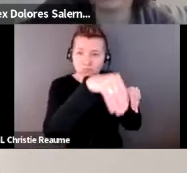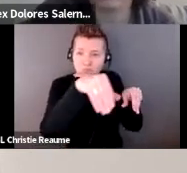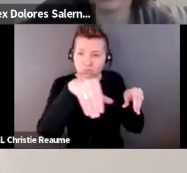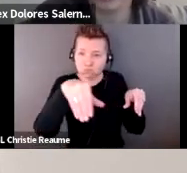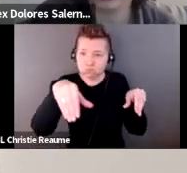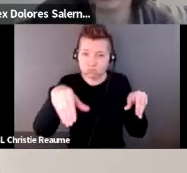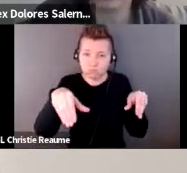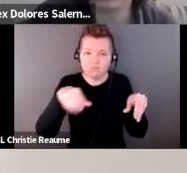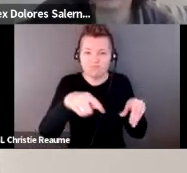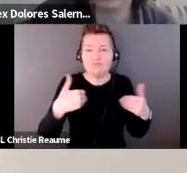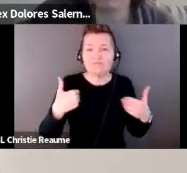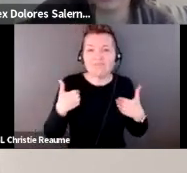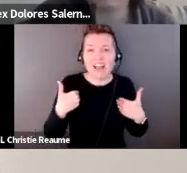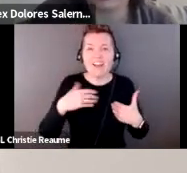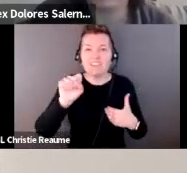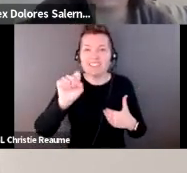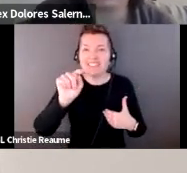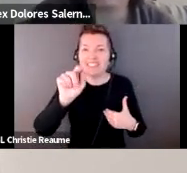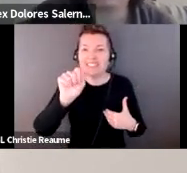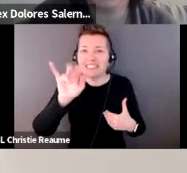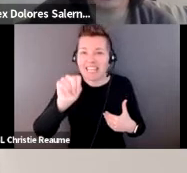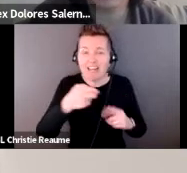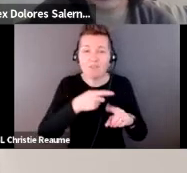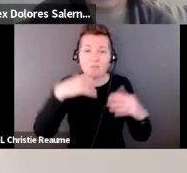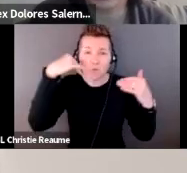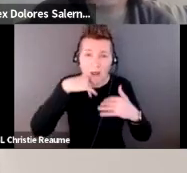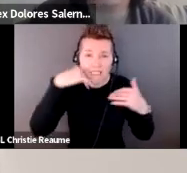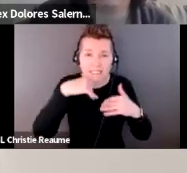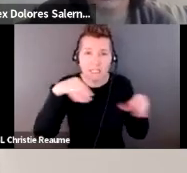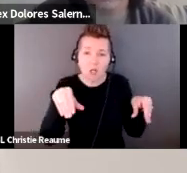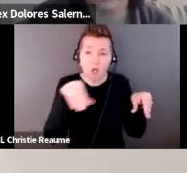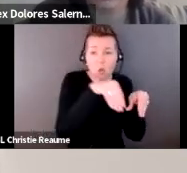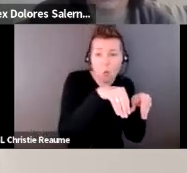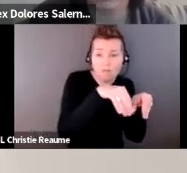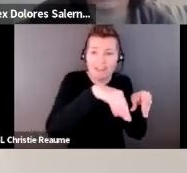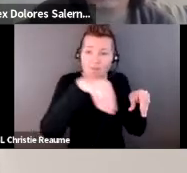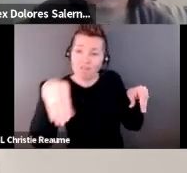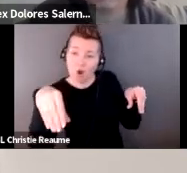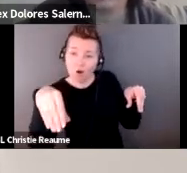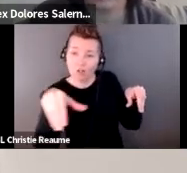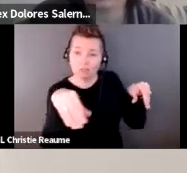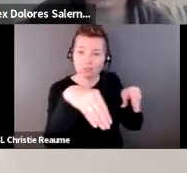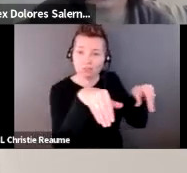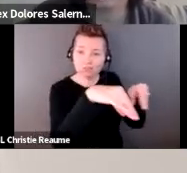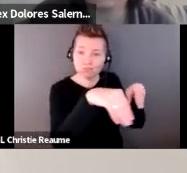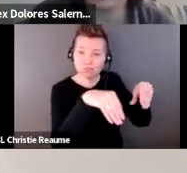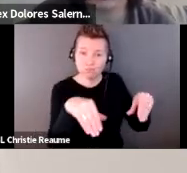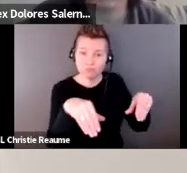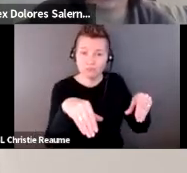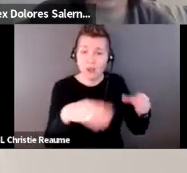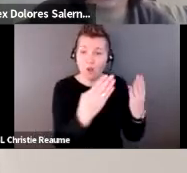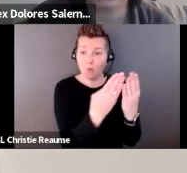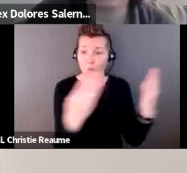sweat stains and closeness, some overlapping and some just barely touching. They lean against white museum walls